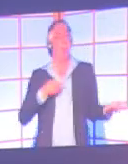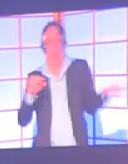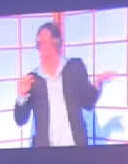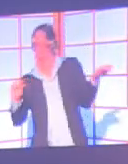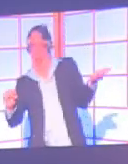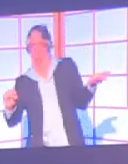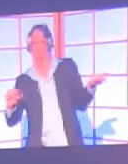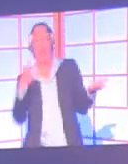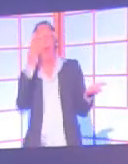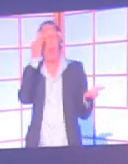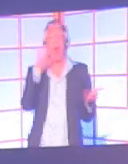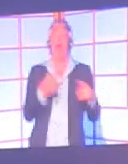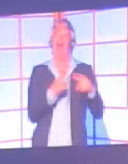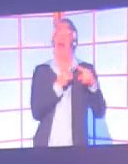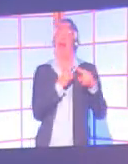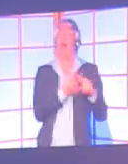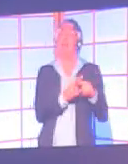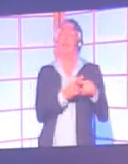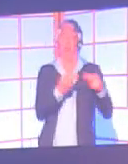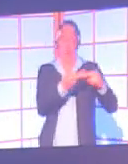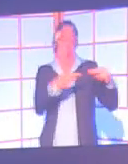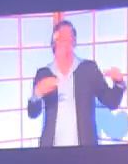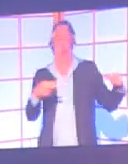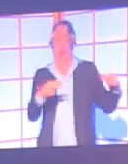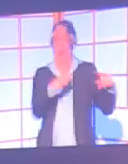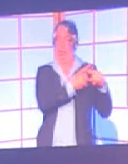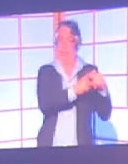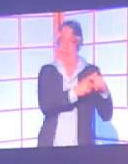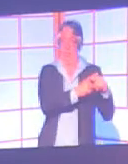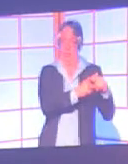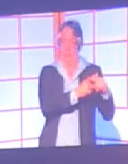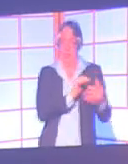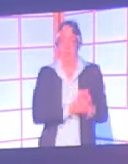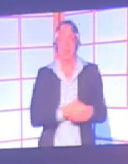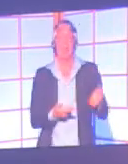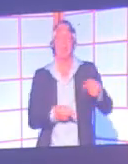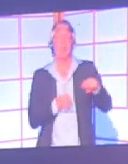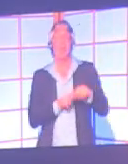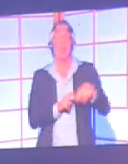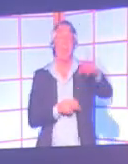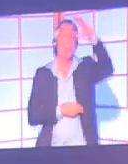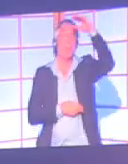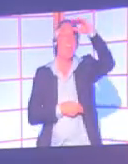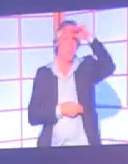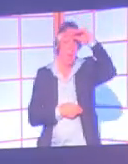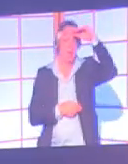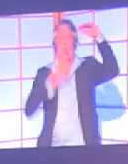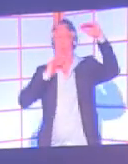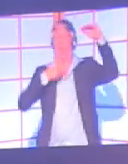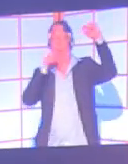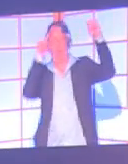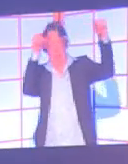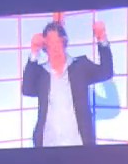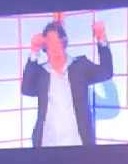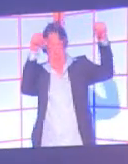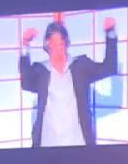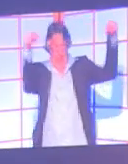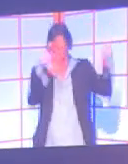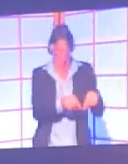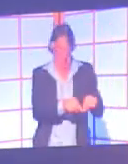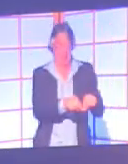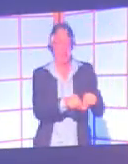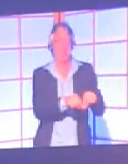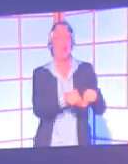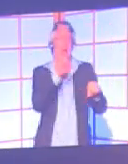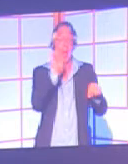A carrier mother and a non-affected father can have a carrier daughter, a non-affected daughter, a non-affected son, or